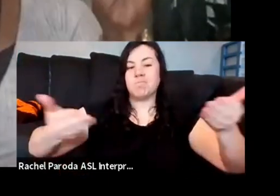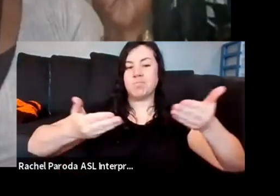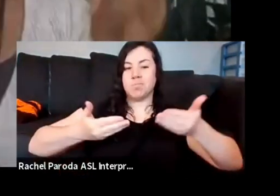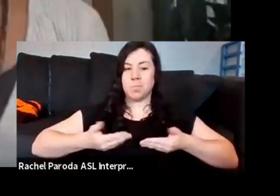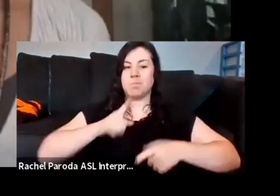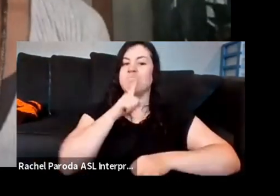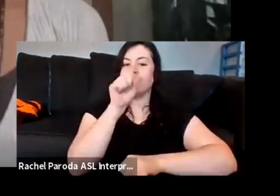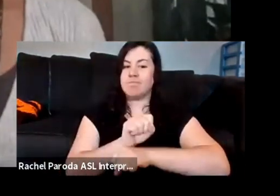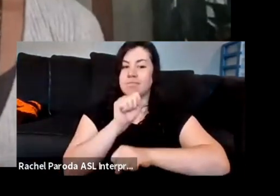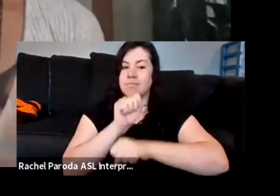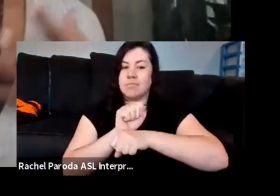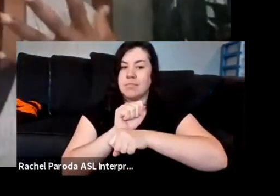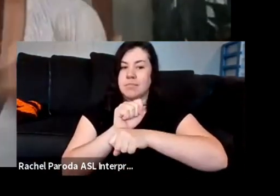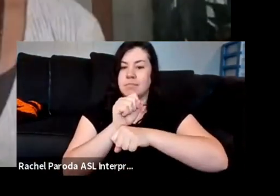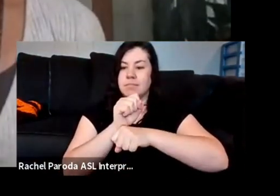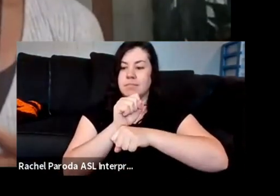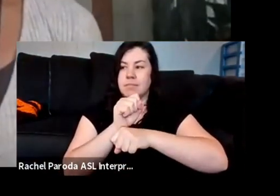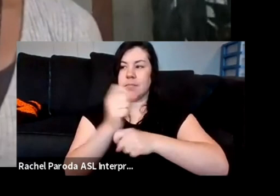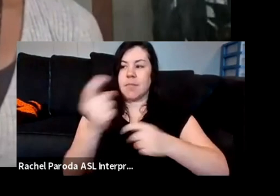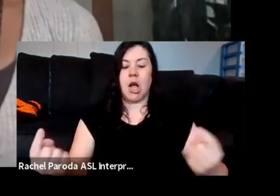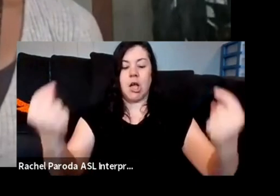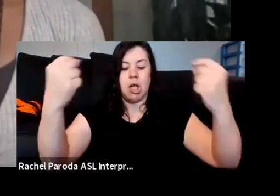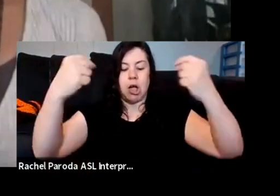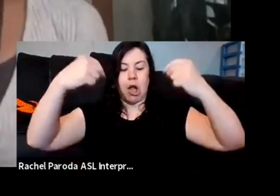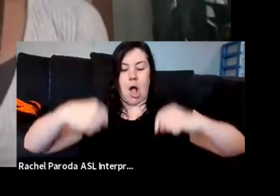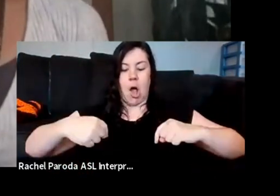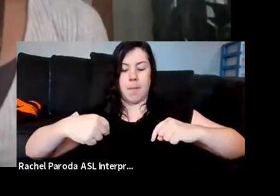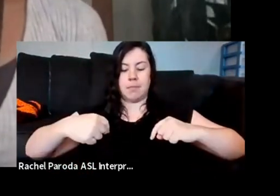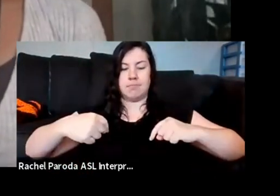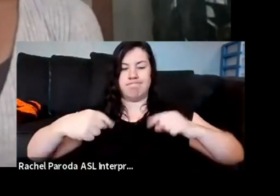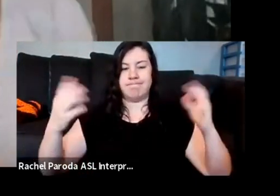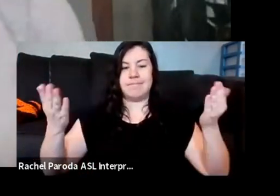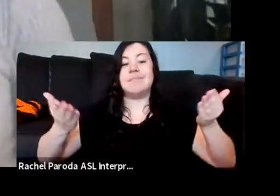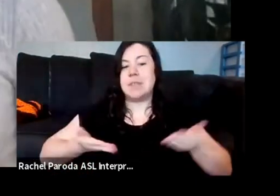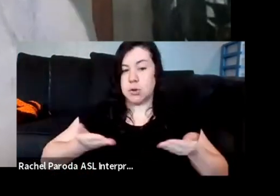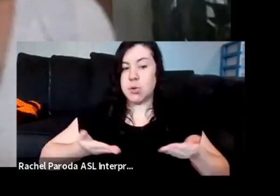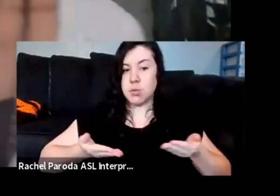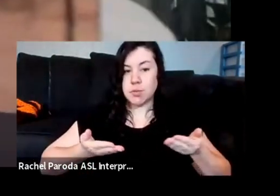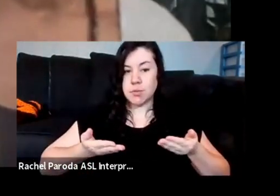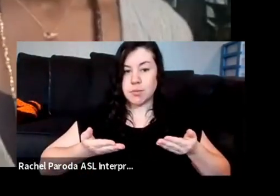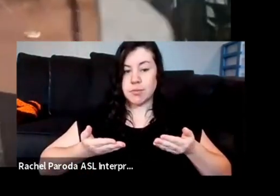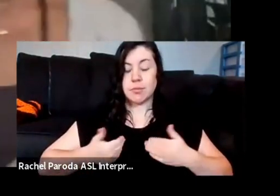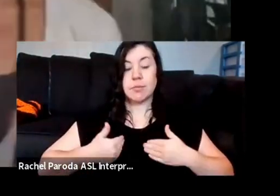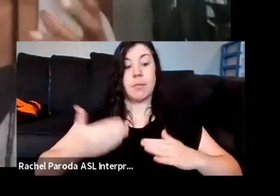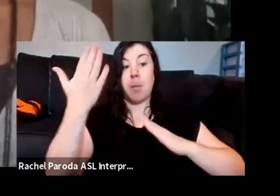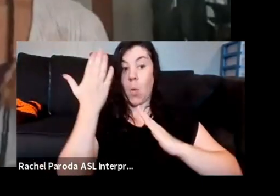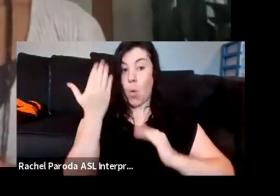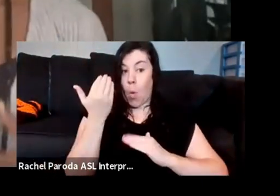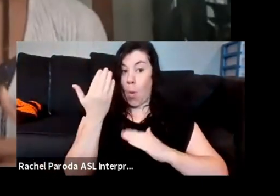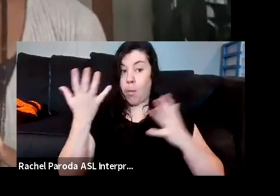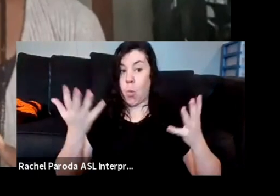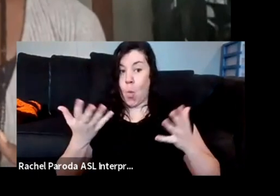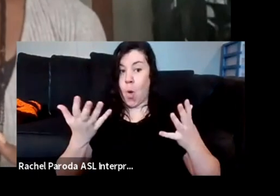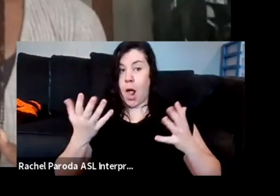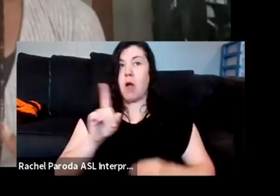to land here, to arrive here. And so, so what I'm hoping is that we can arrive and really land